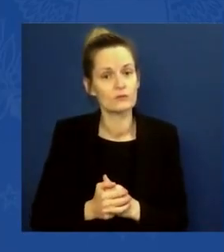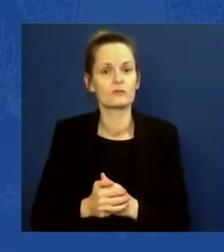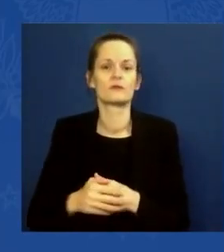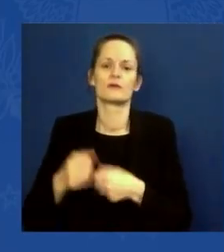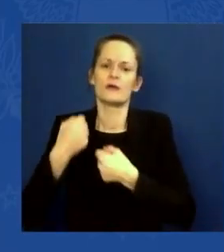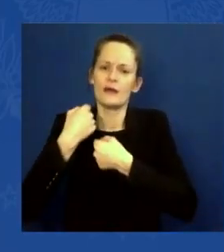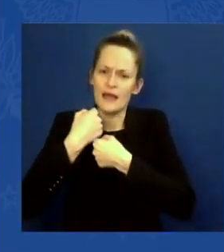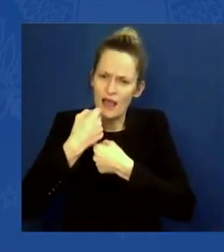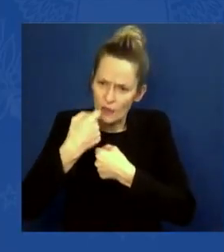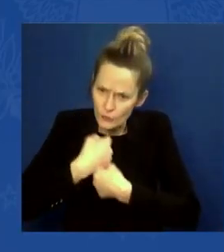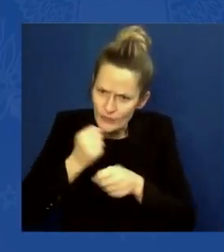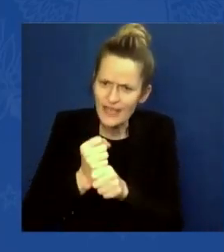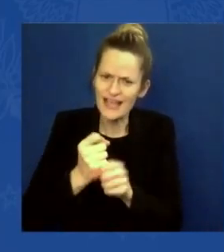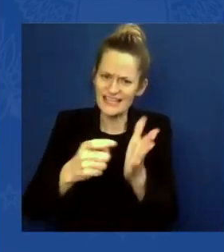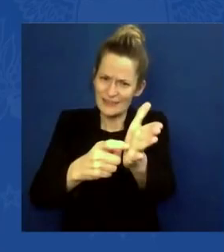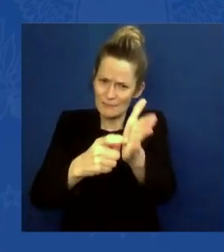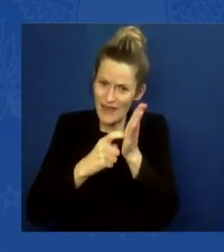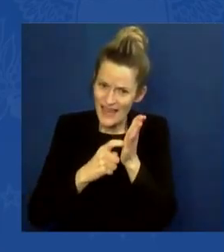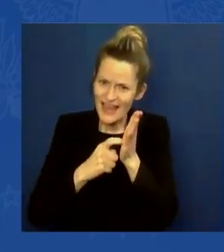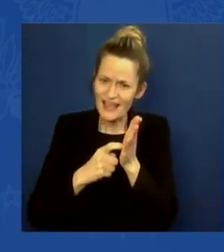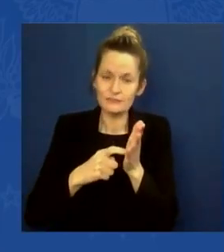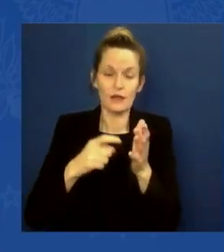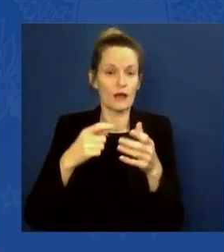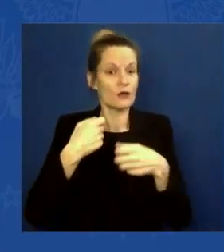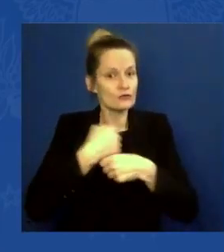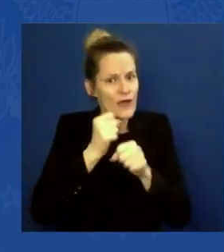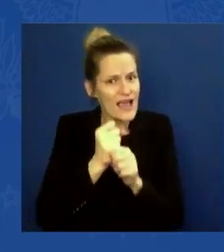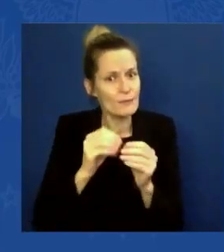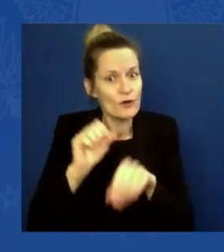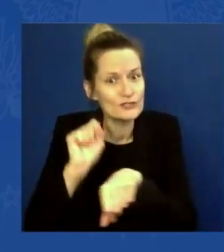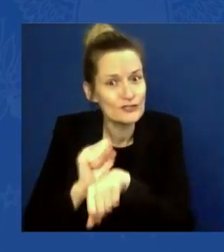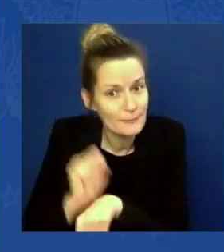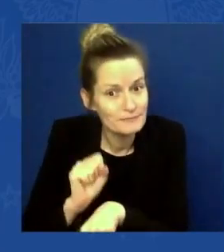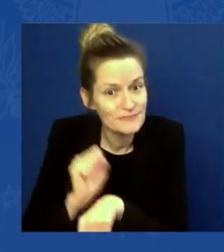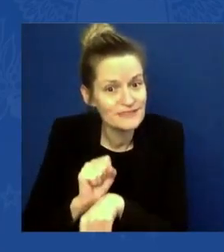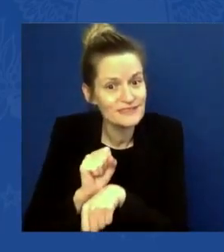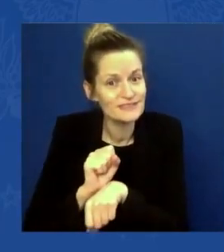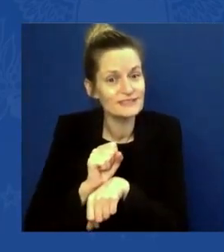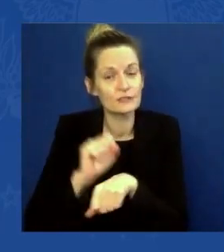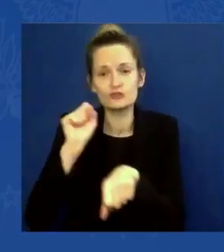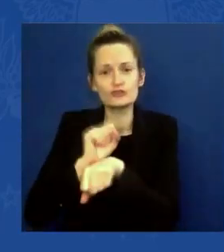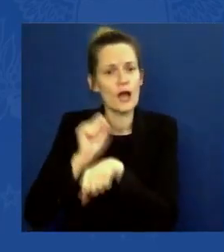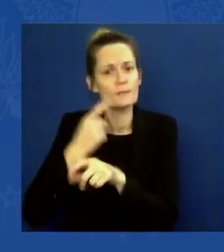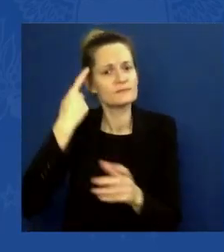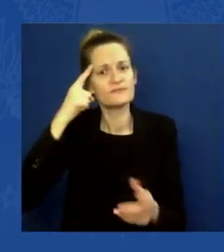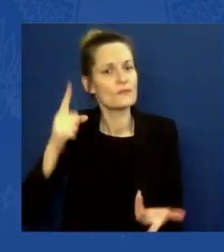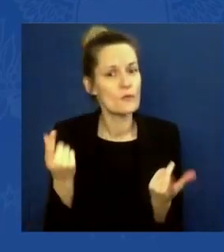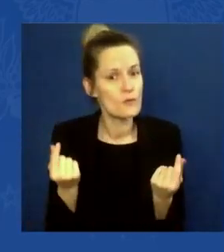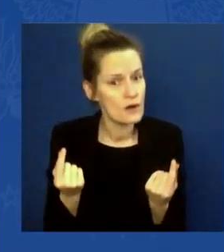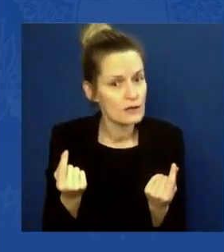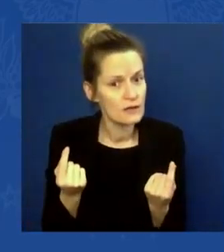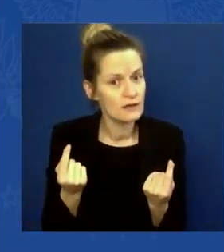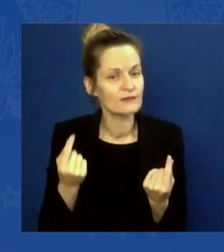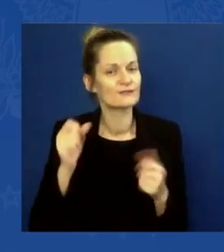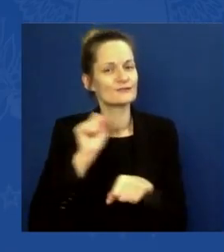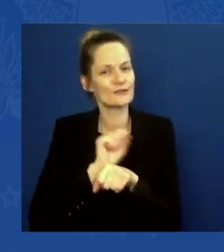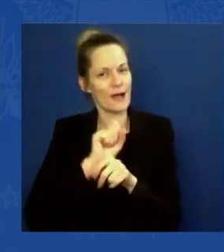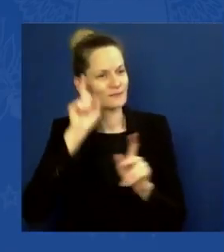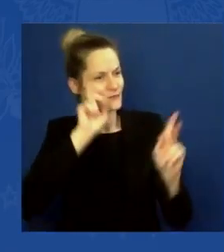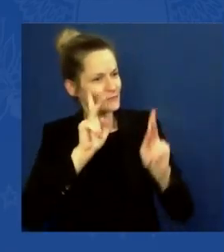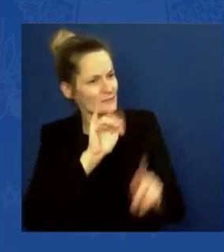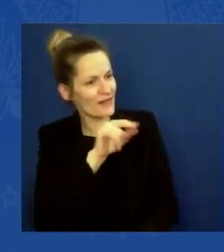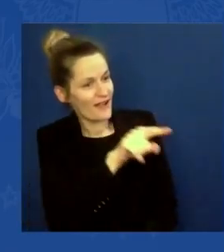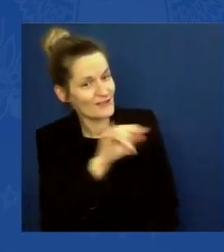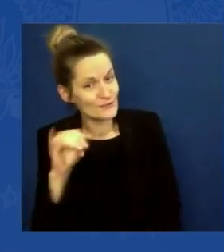good jobs for workers like Julian and his union brothers and sisters. And you can see why I think that climate change, when I think of it,